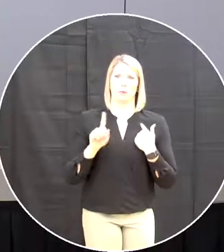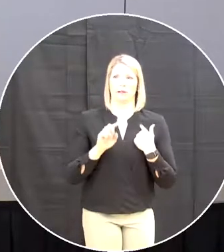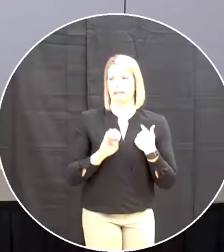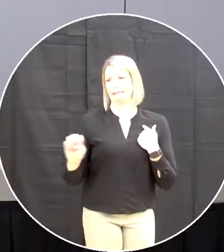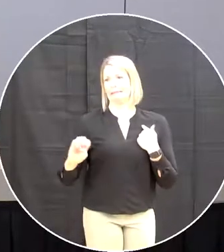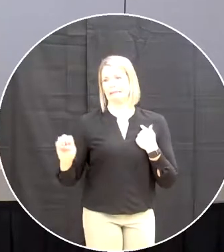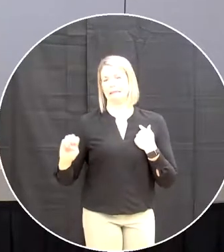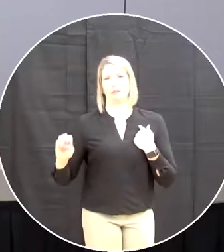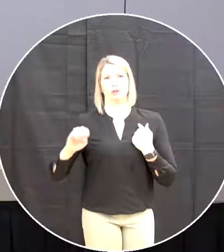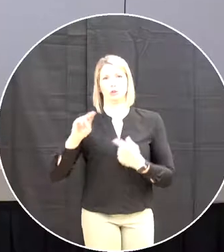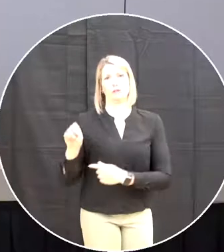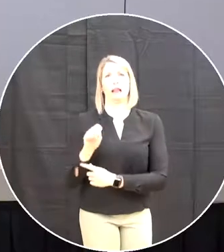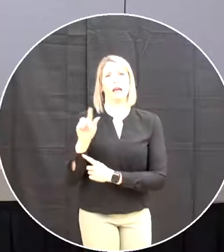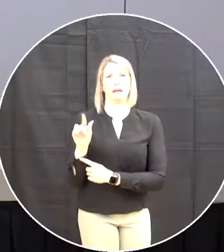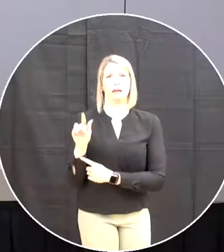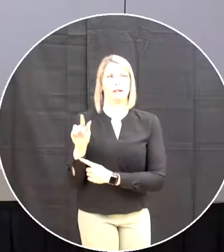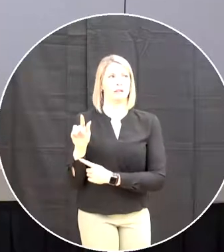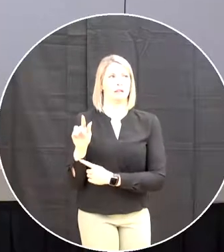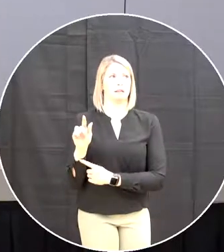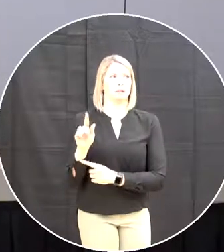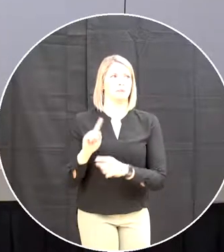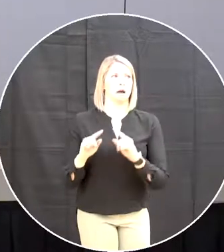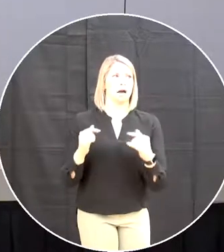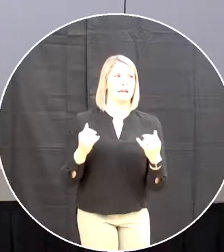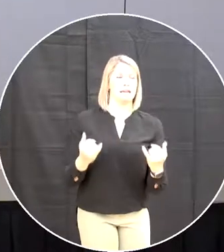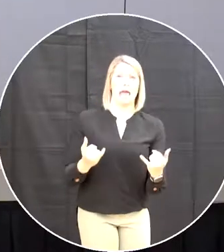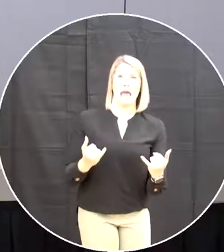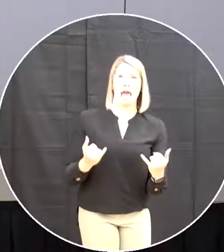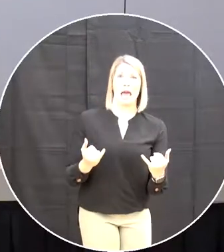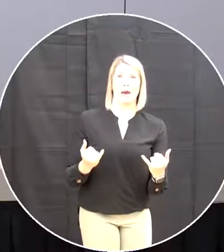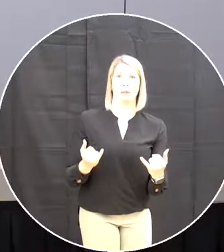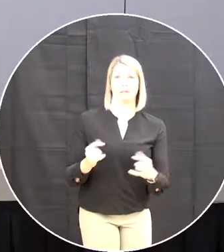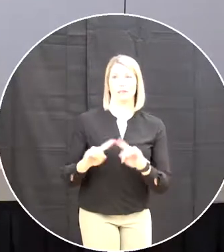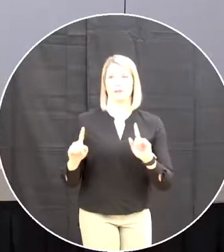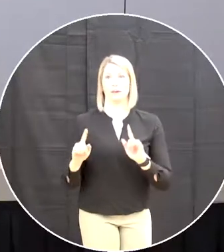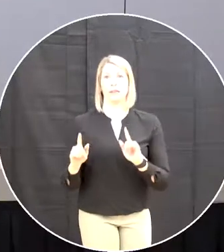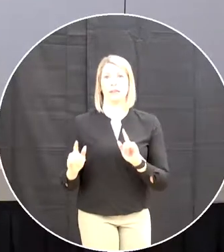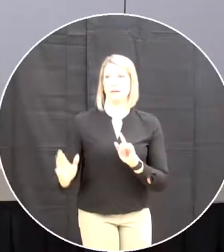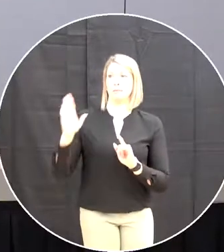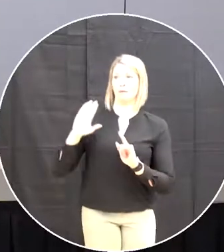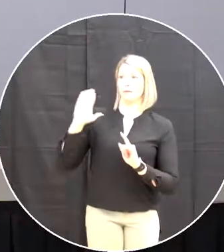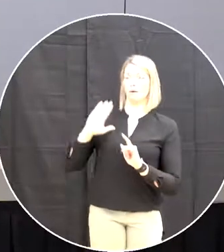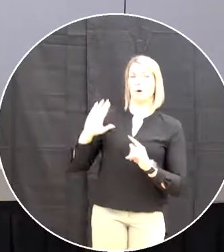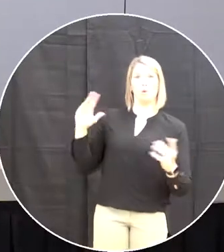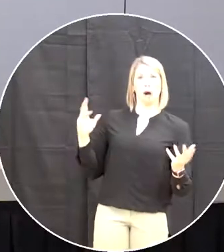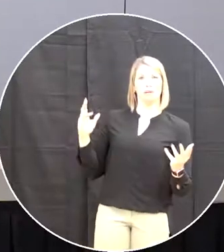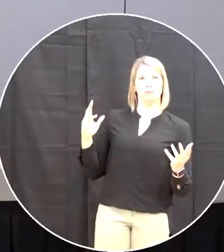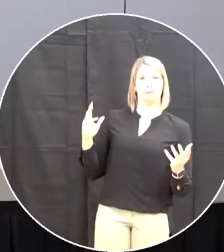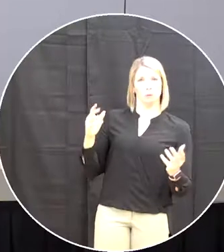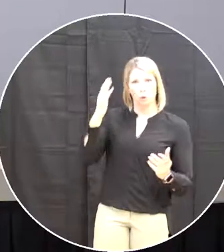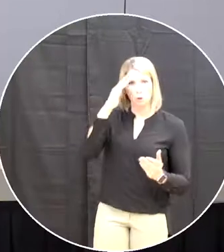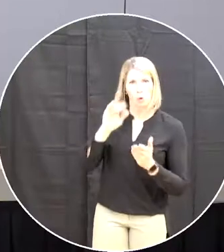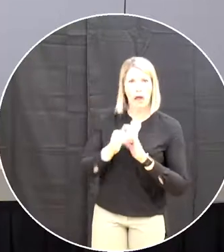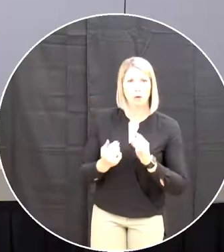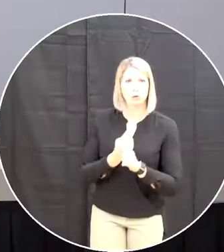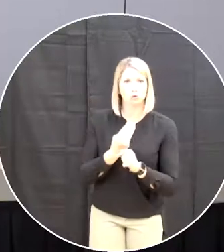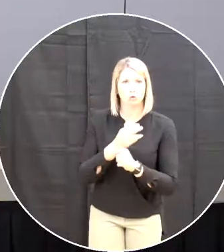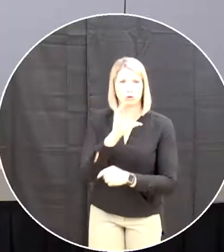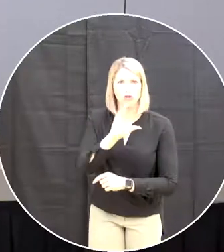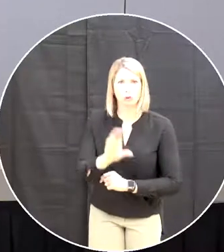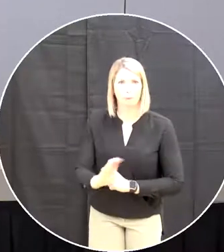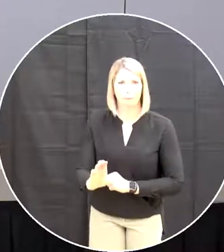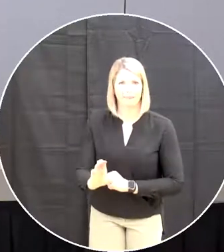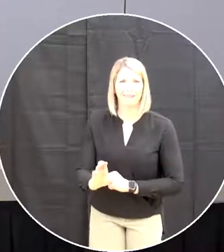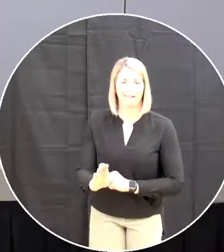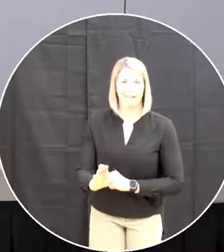the over time the only difference between now and the past is the availability of zoom i'm very much afraid